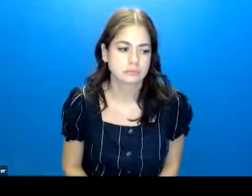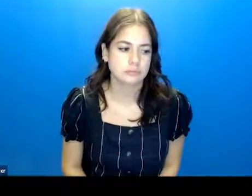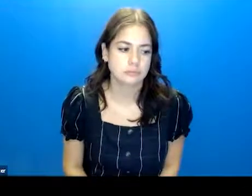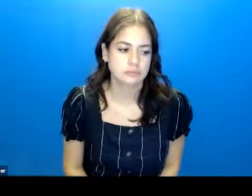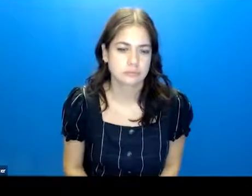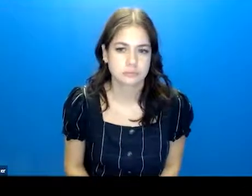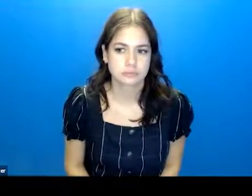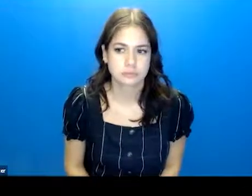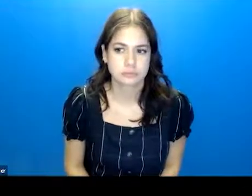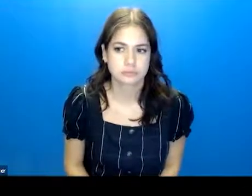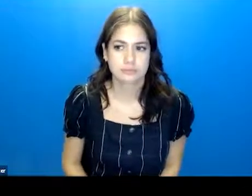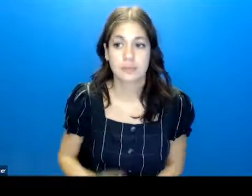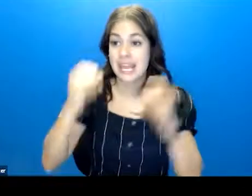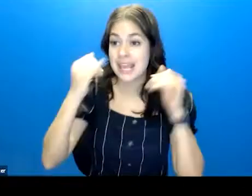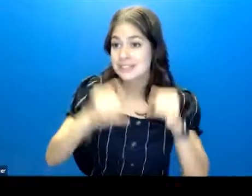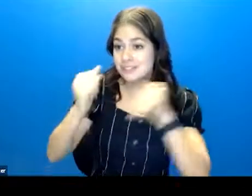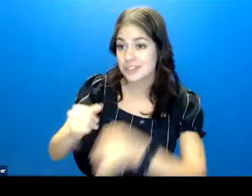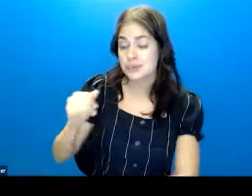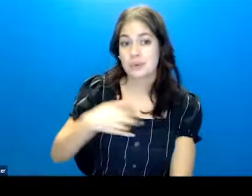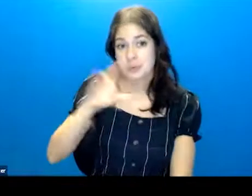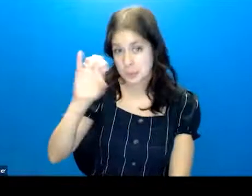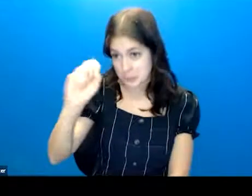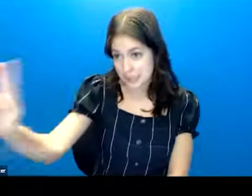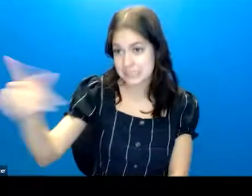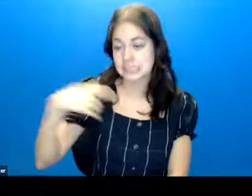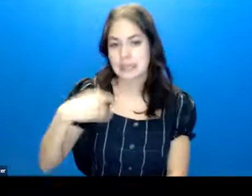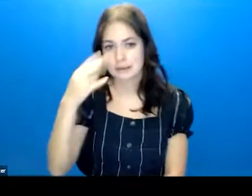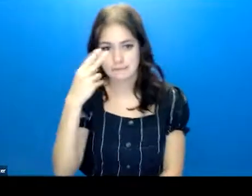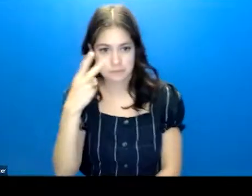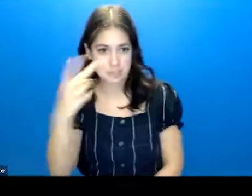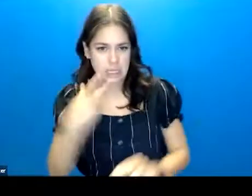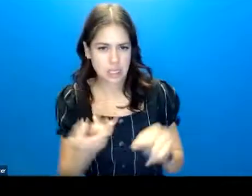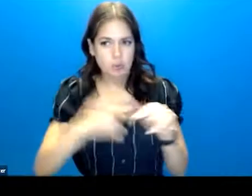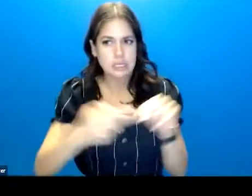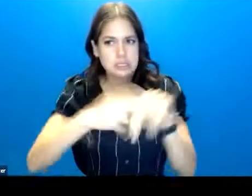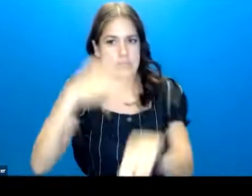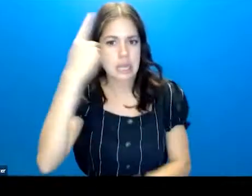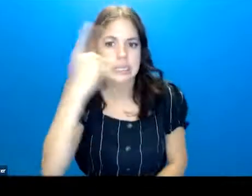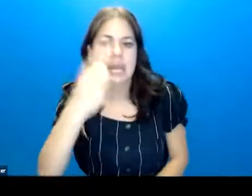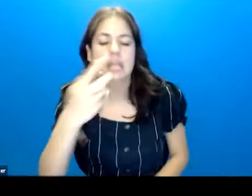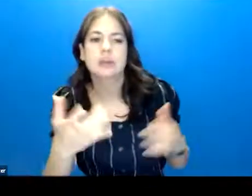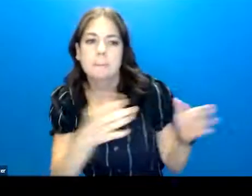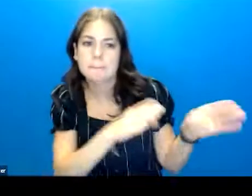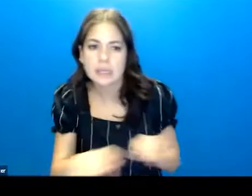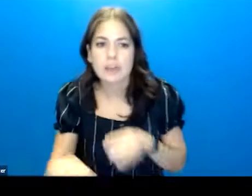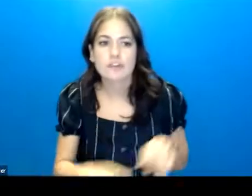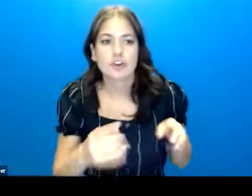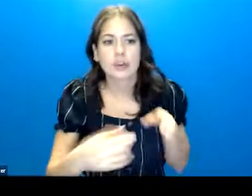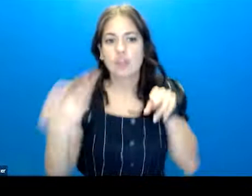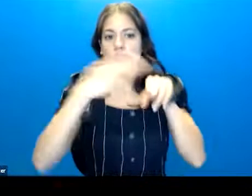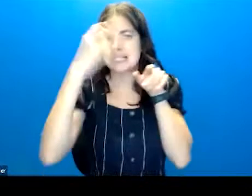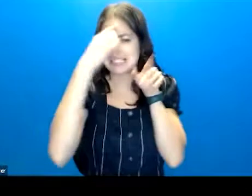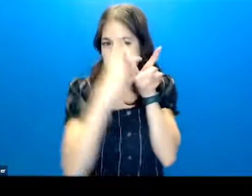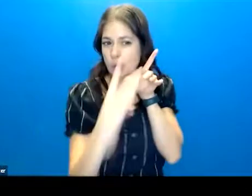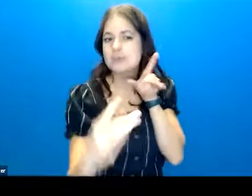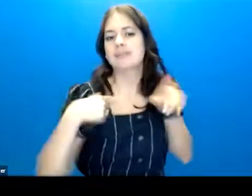So the individuals at acute risk, if you're seeing increased ideation intent behaviors, increased psychosis, unable